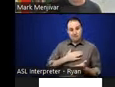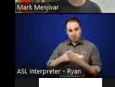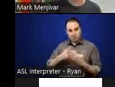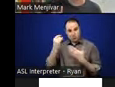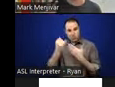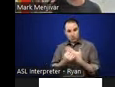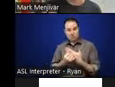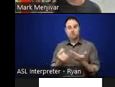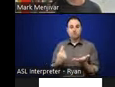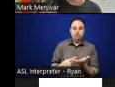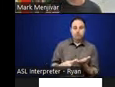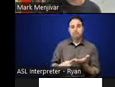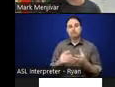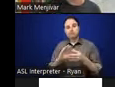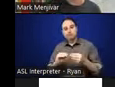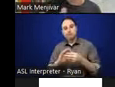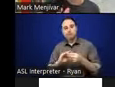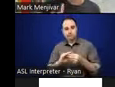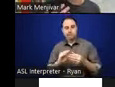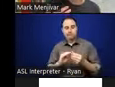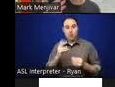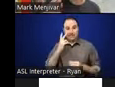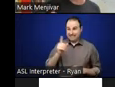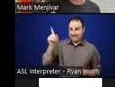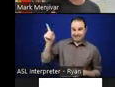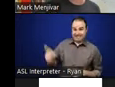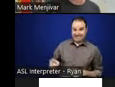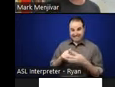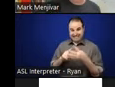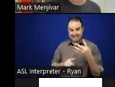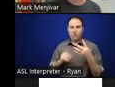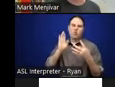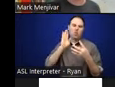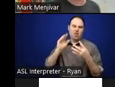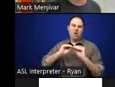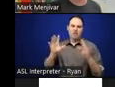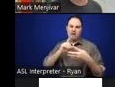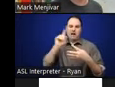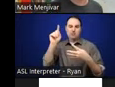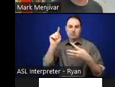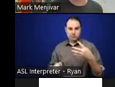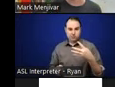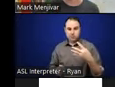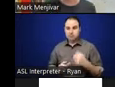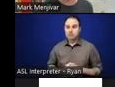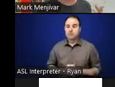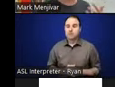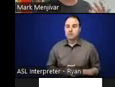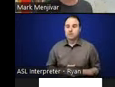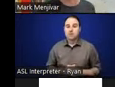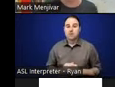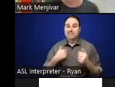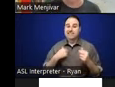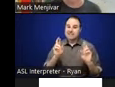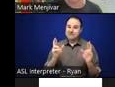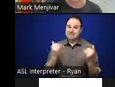together, that these are some of the questions that will be addressed, right? And a lot of what I'm hoping that we'll be able to do today is that we're going to try